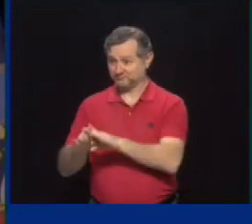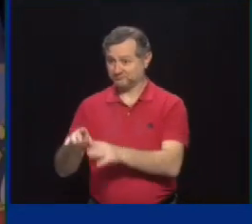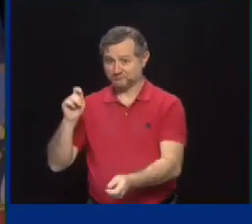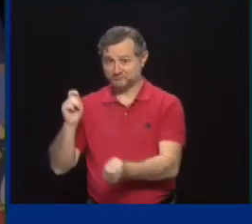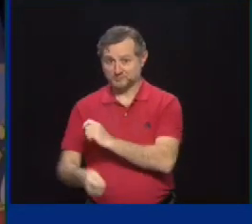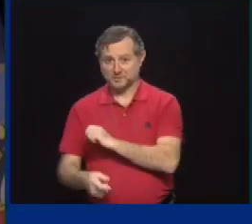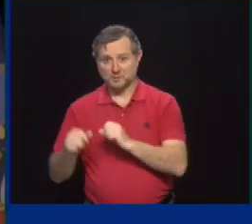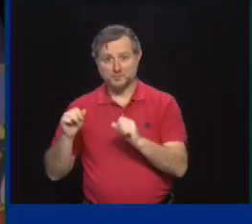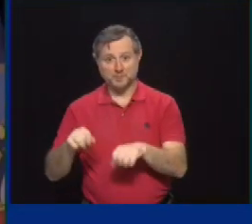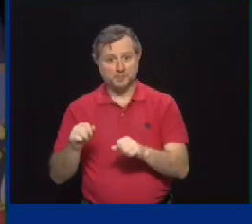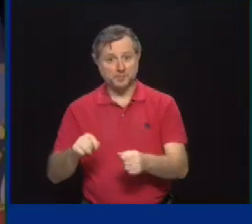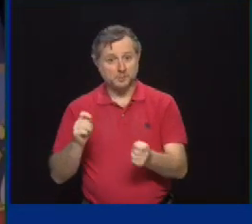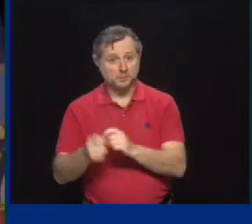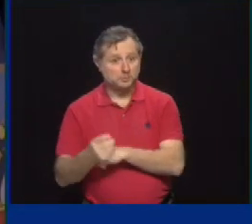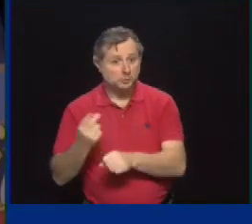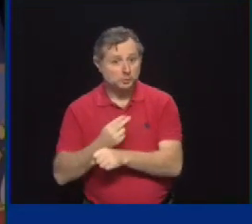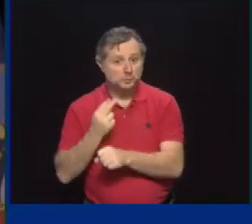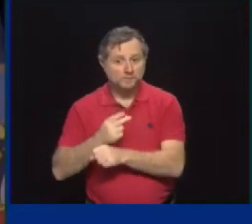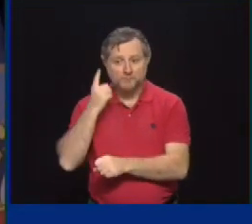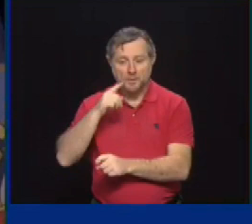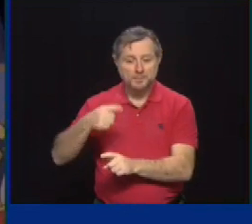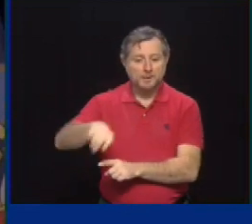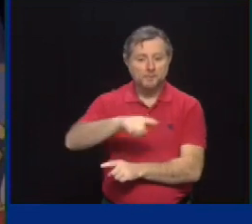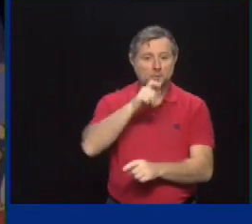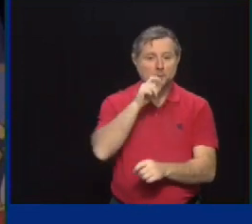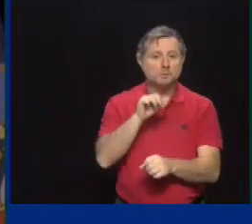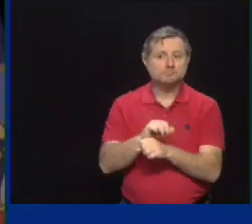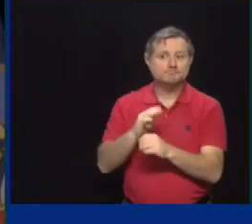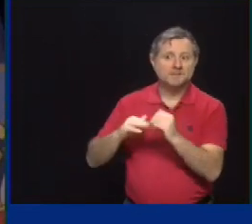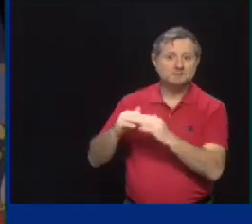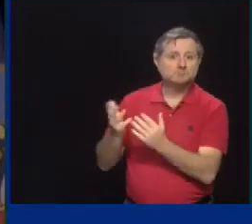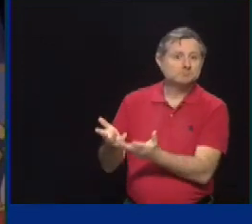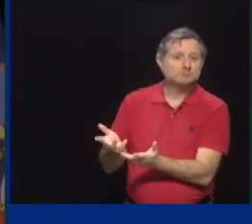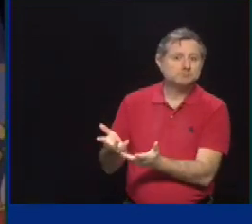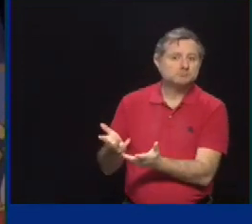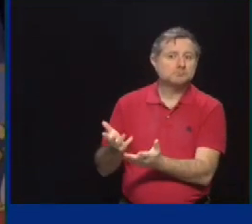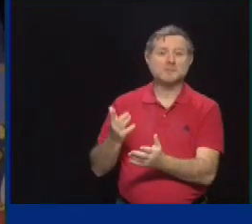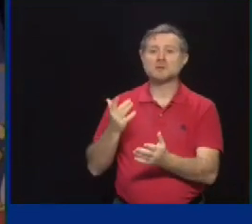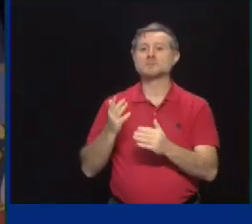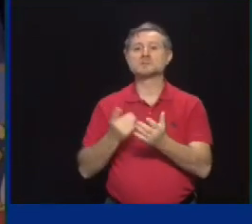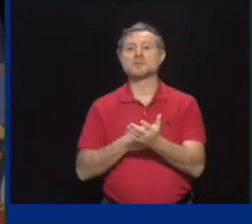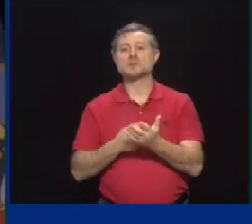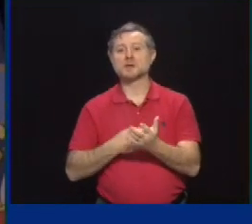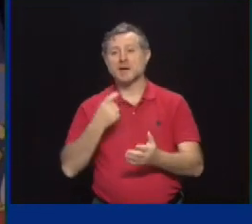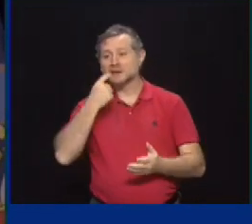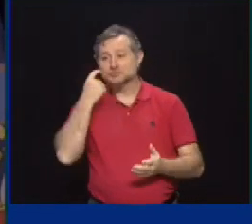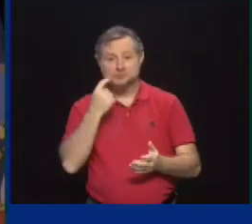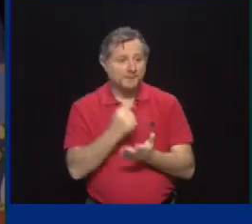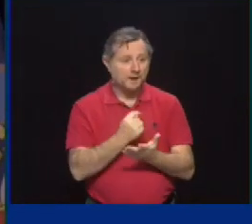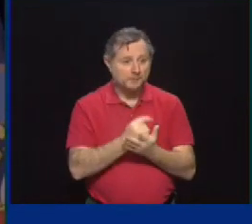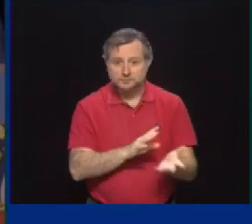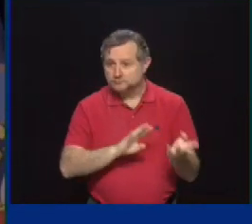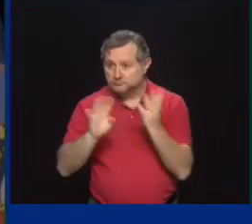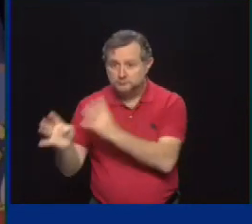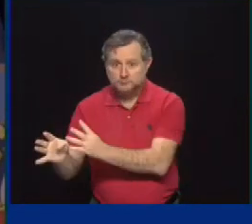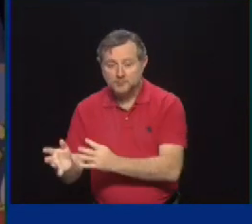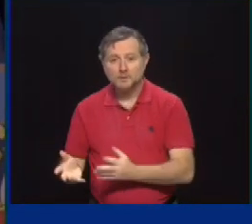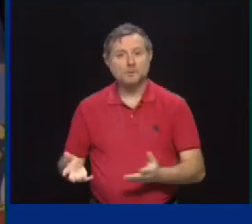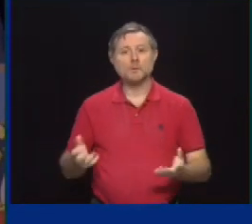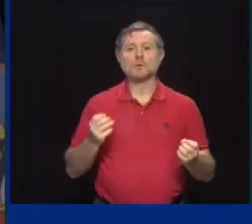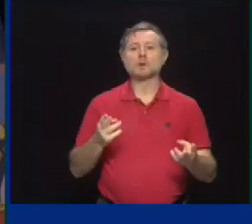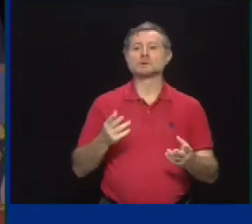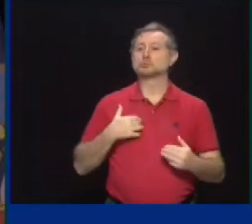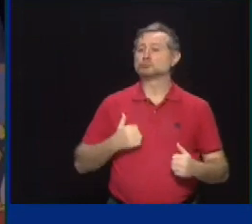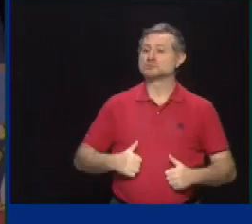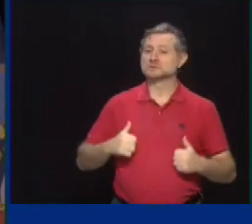with this. I don't know that some of these can be used as substance abuse treatment centers, residential facilities. So these are buildings that